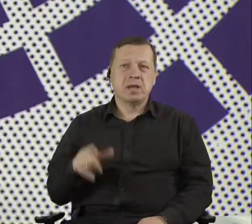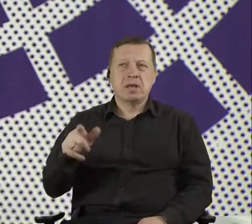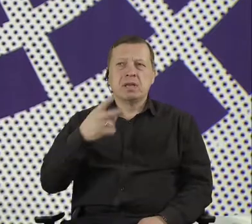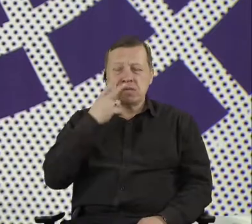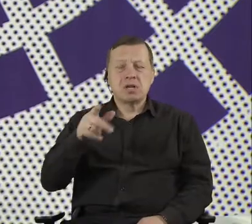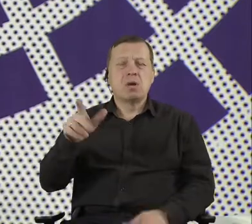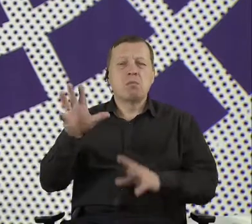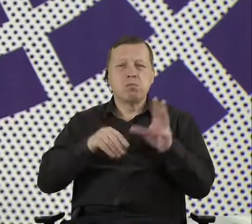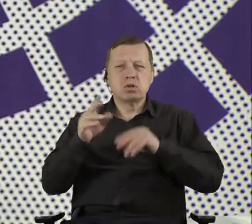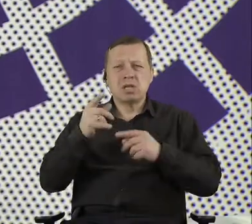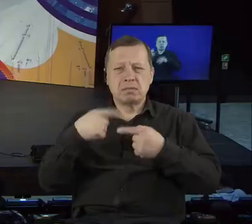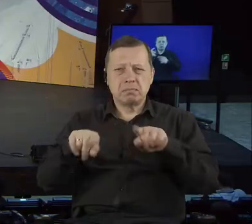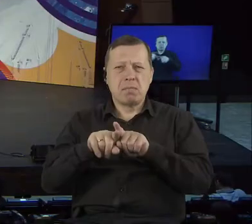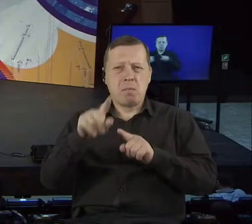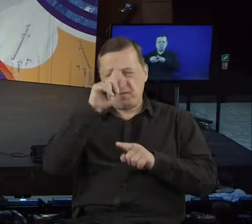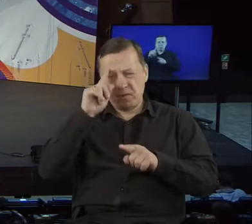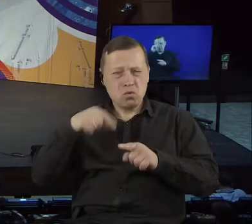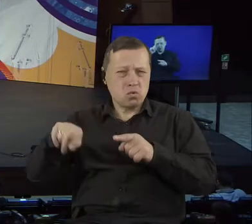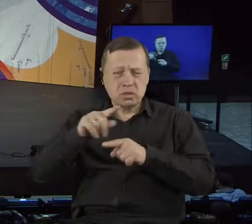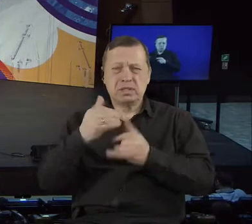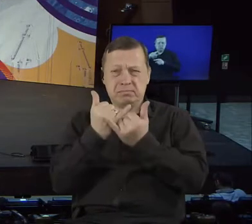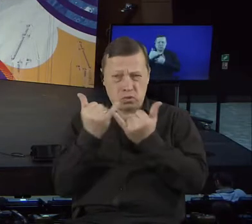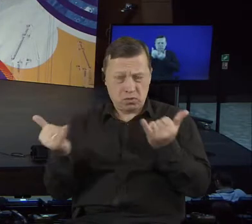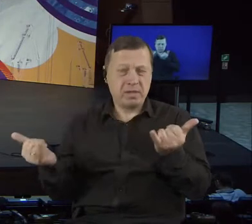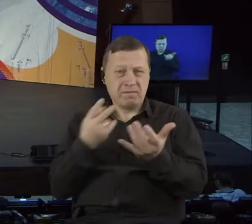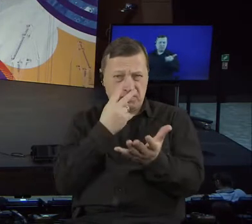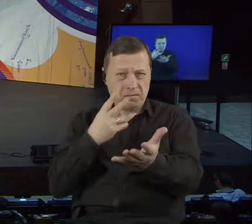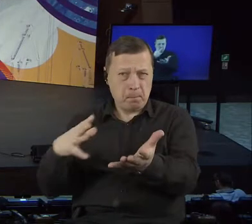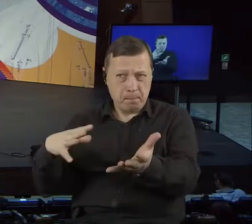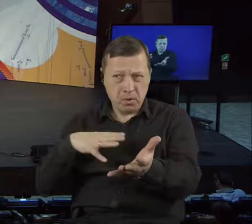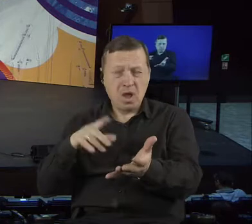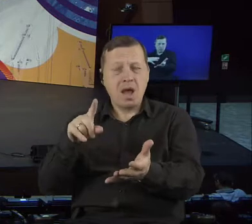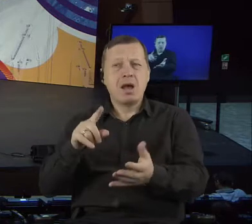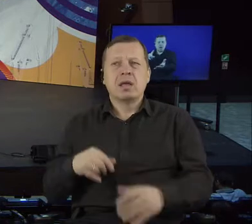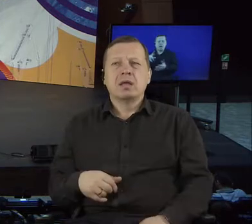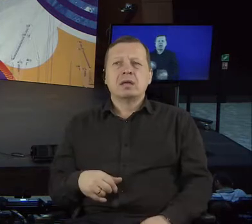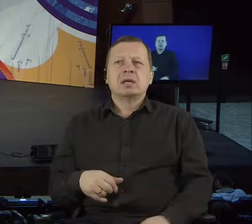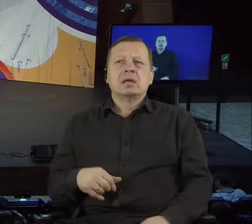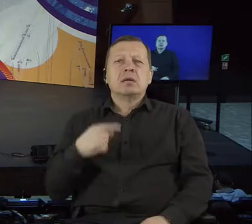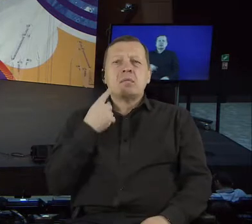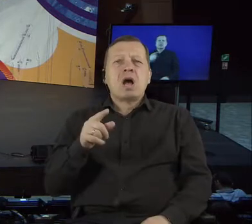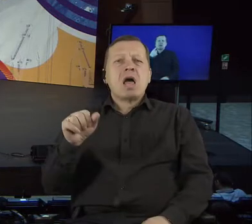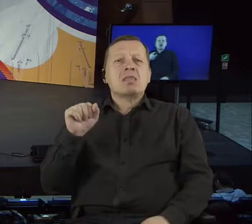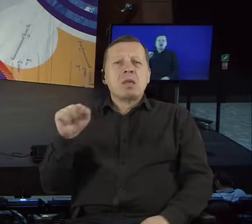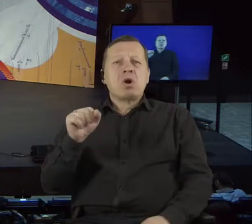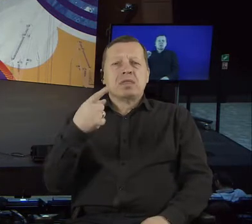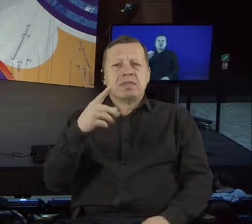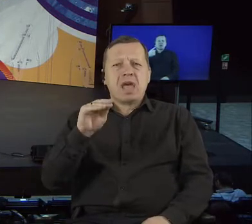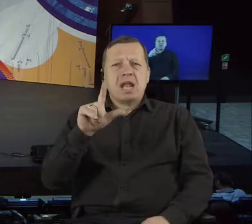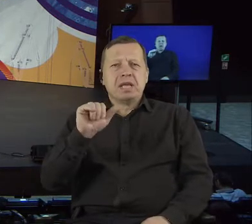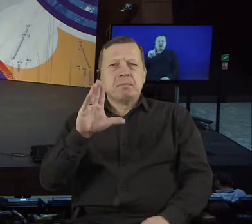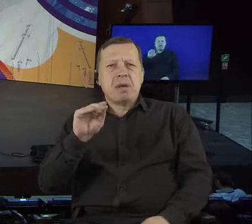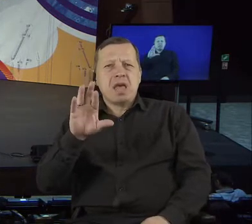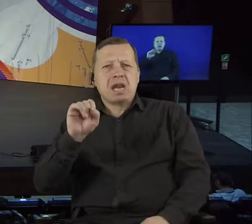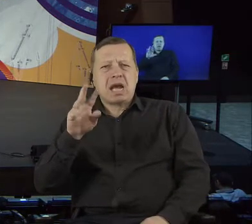But also what about deliberations, deliberative democracy? It's not a new thing, but, you know, let's kind of enrich the scene